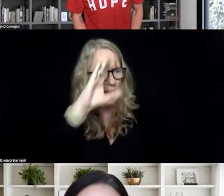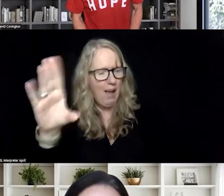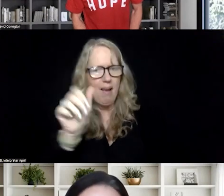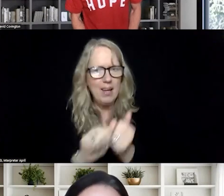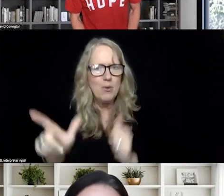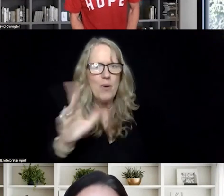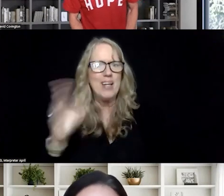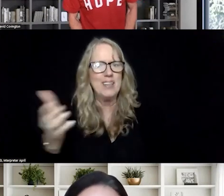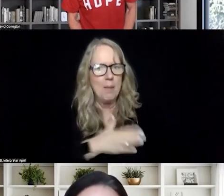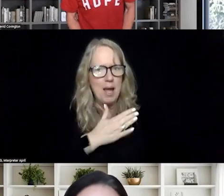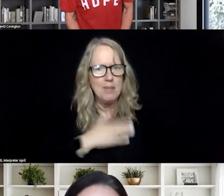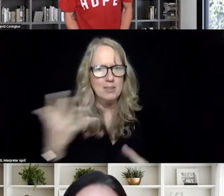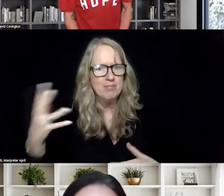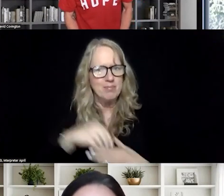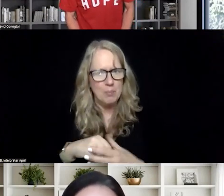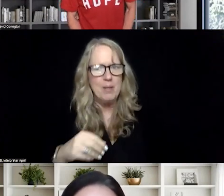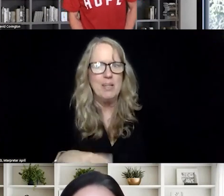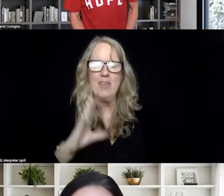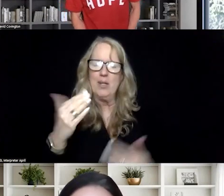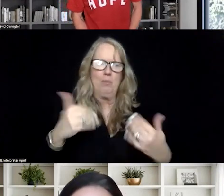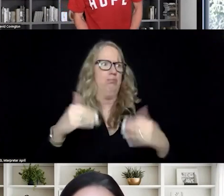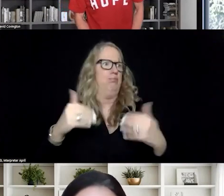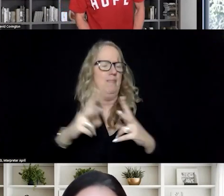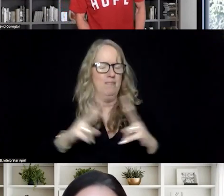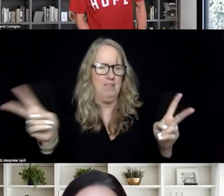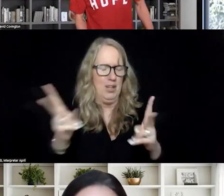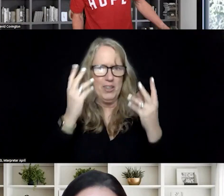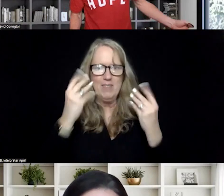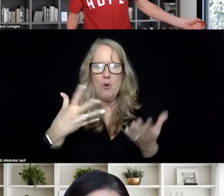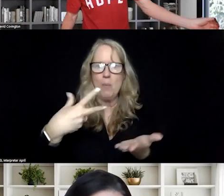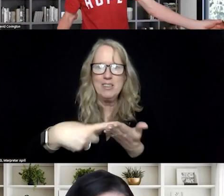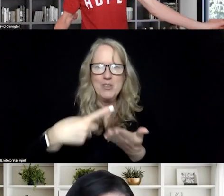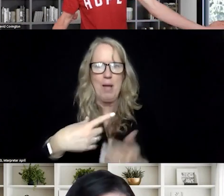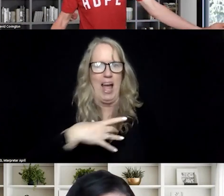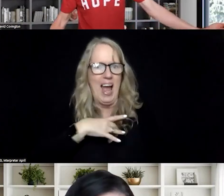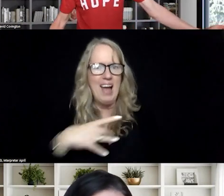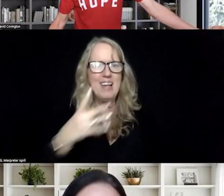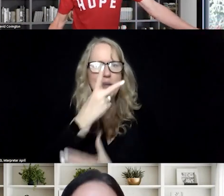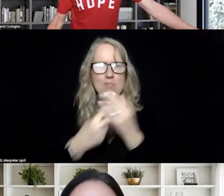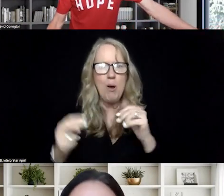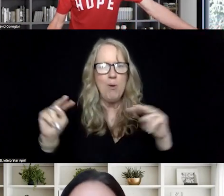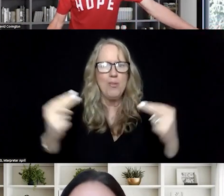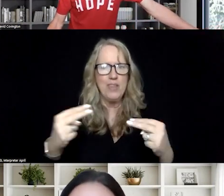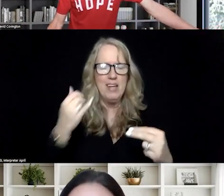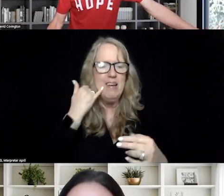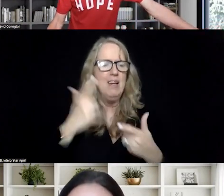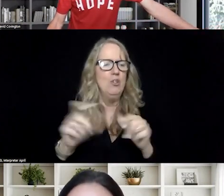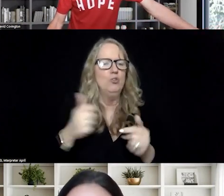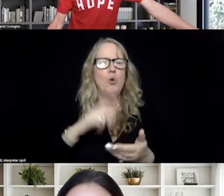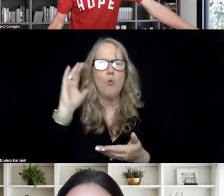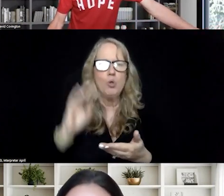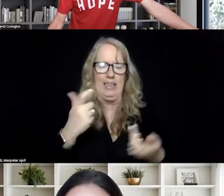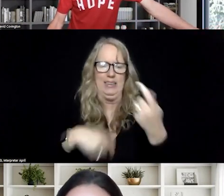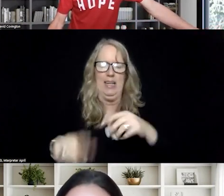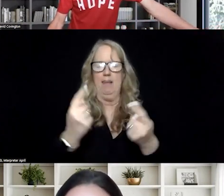happy to weigh in here, and this has been a super informative discussion, and I really like the framing of both this idea of reducing rather than totally